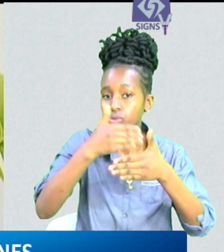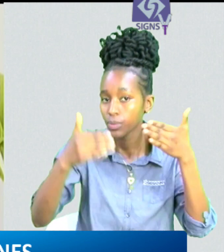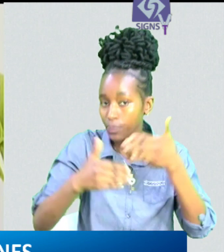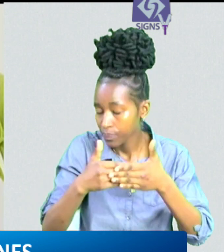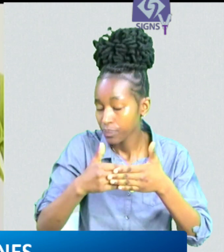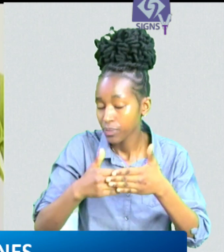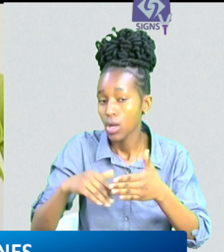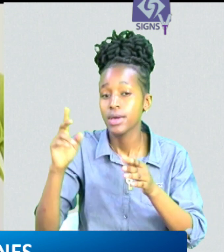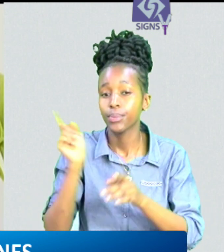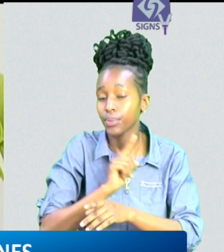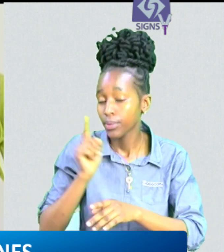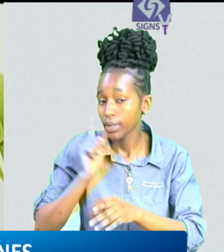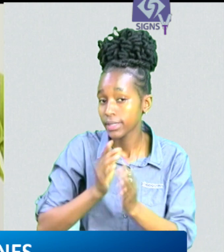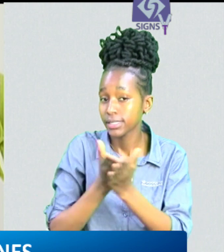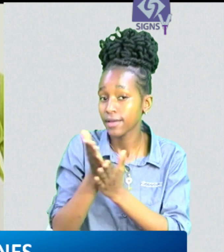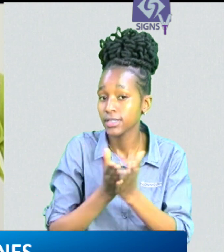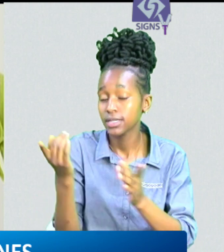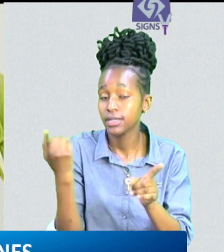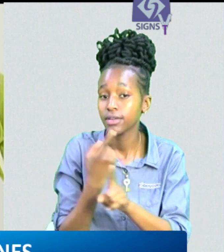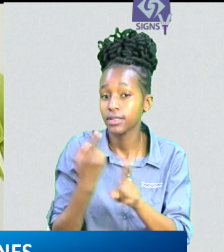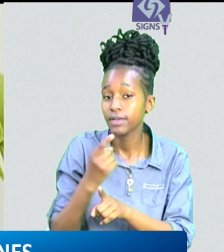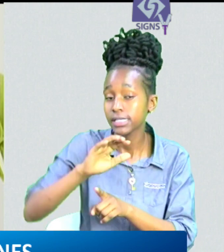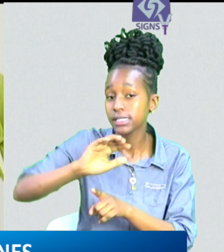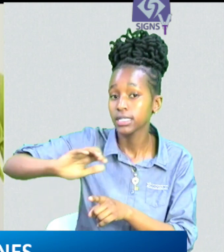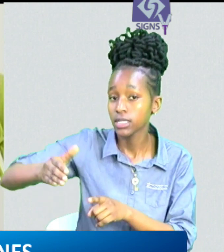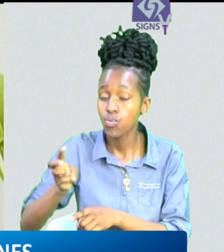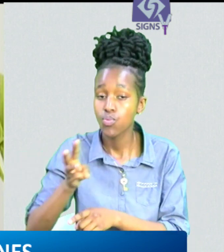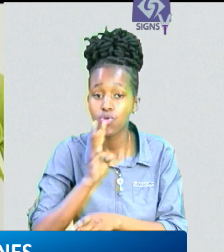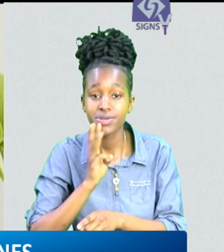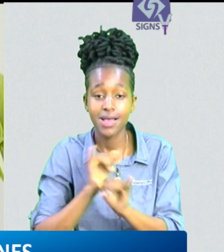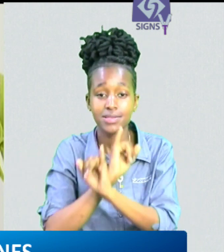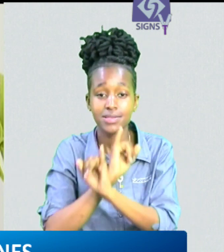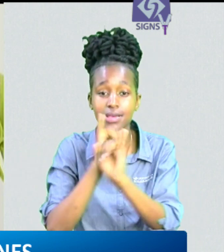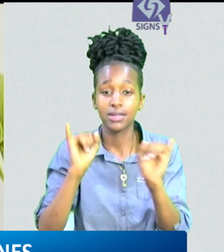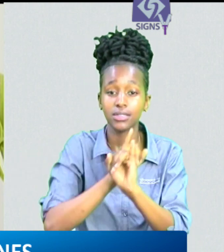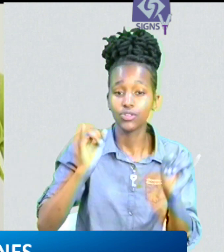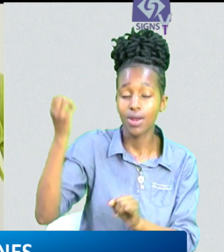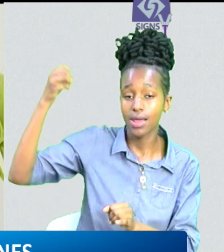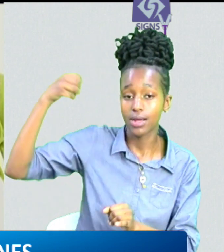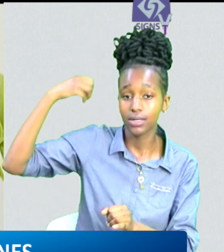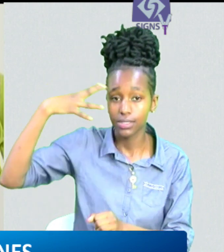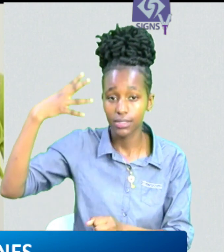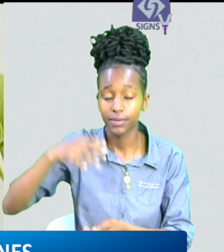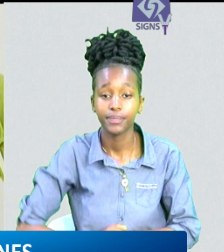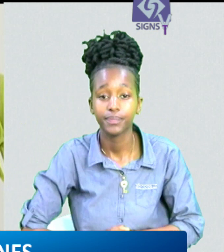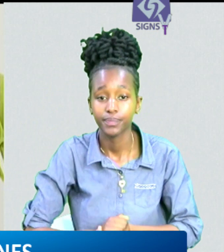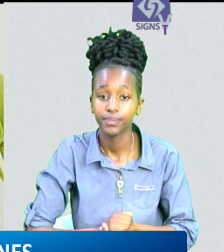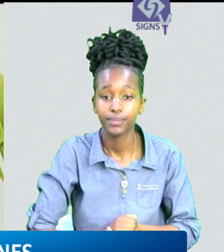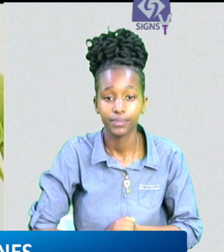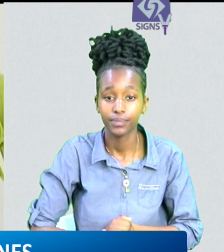critical services in cities water sanitation electricity